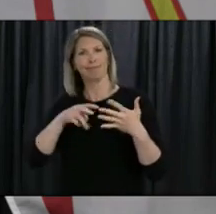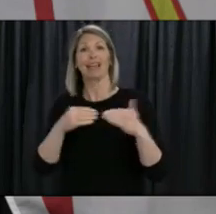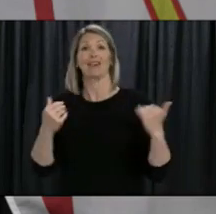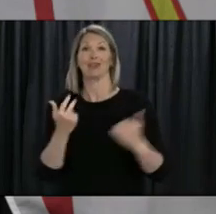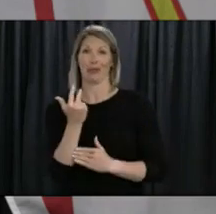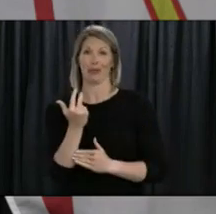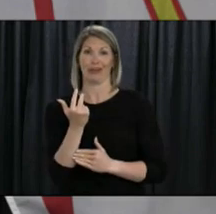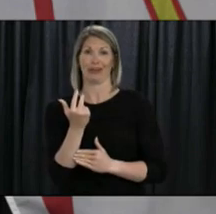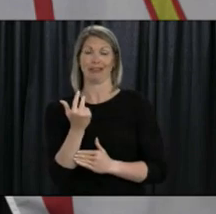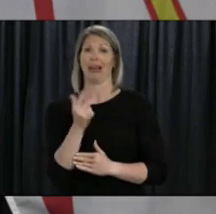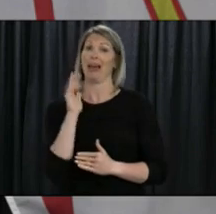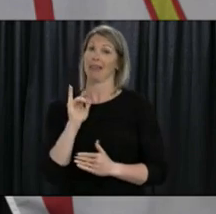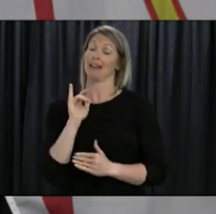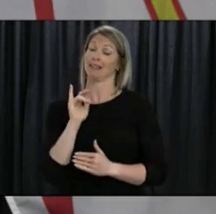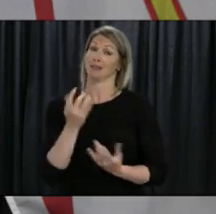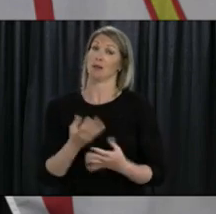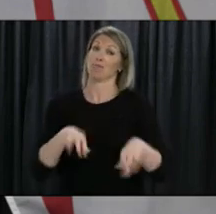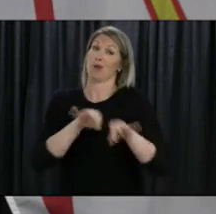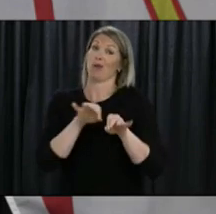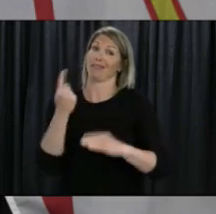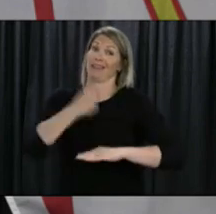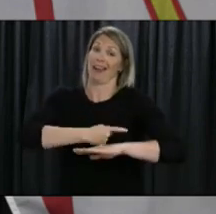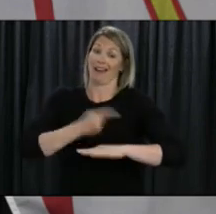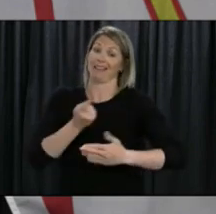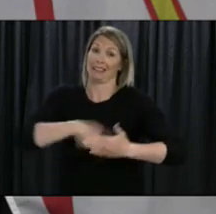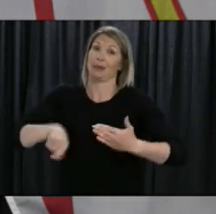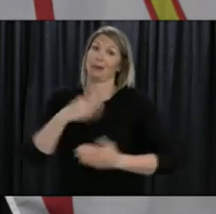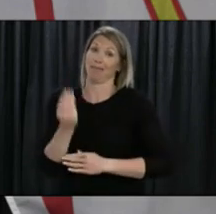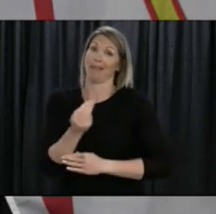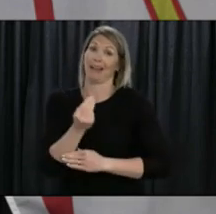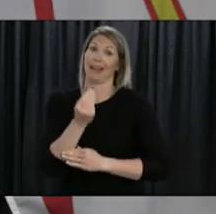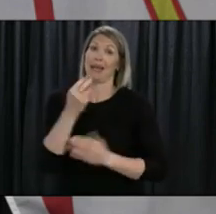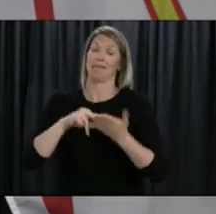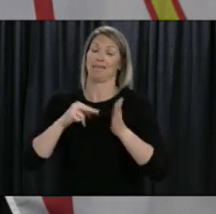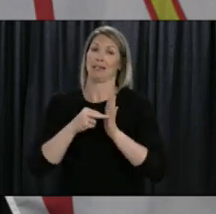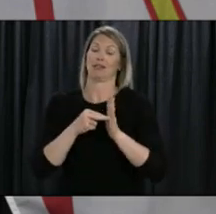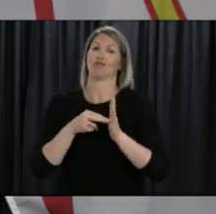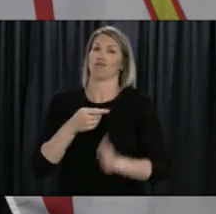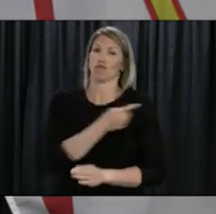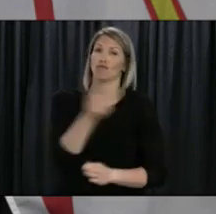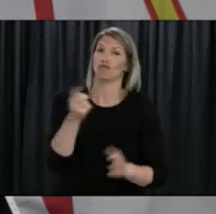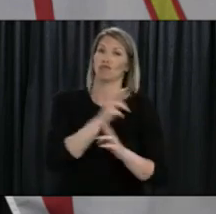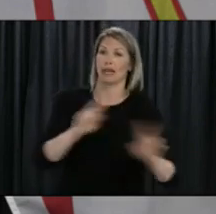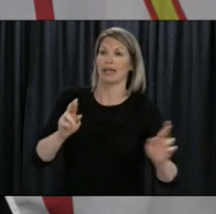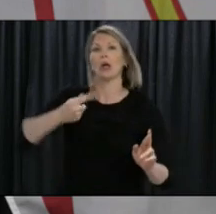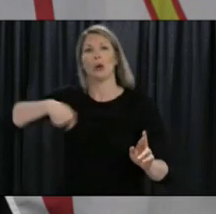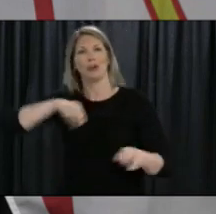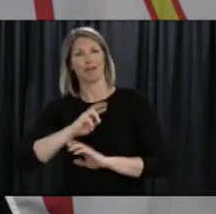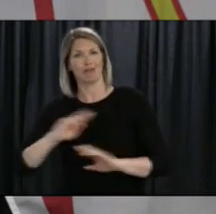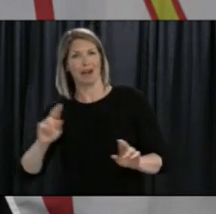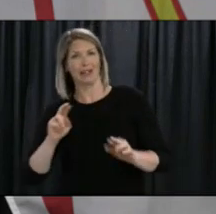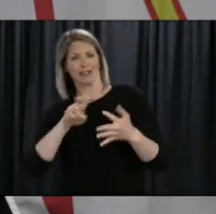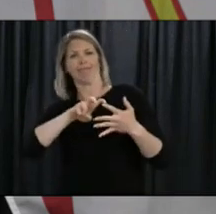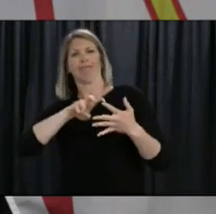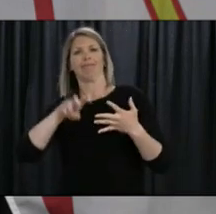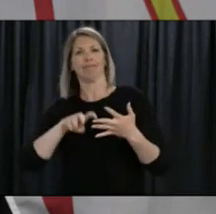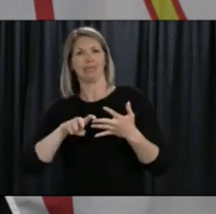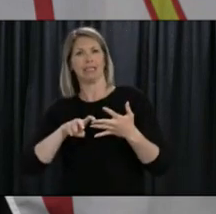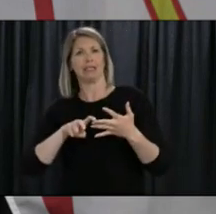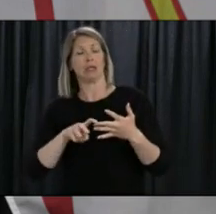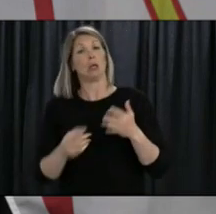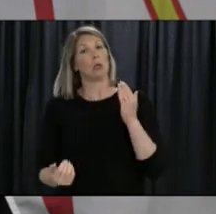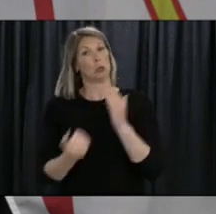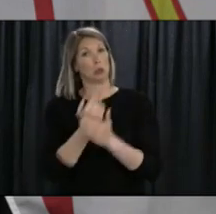living with COVID-19, and it is thanks to your every effort that we are ready to enter this next level. As we transition into this new